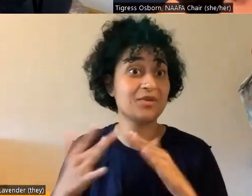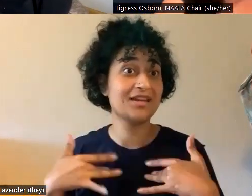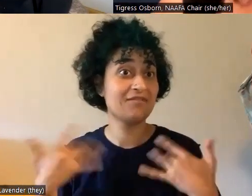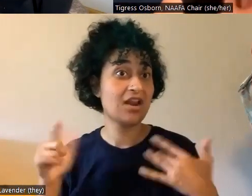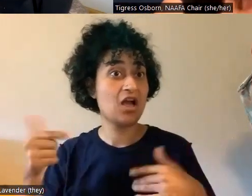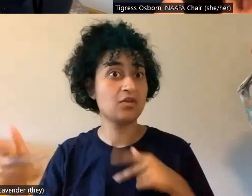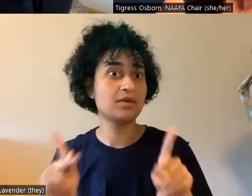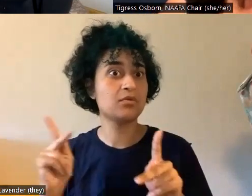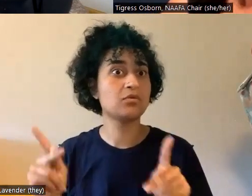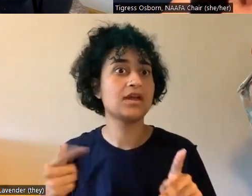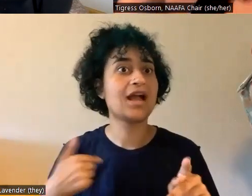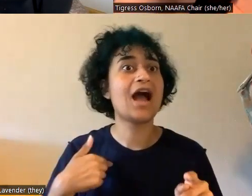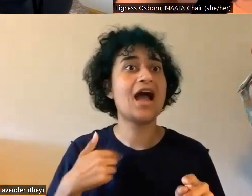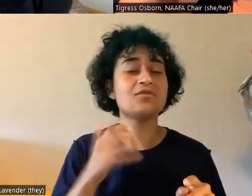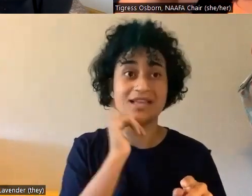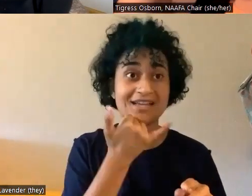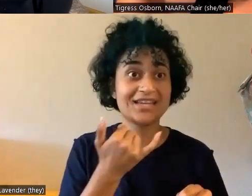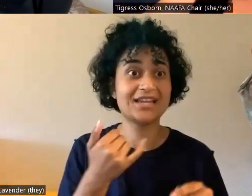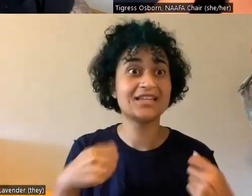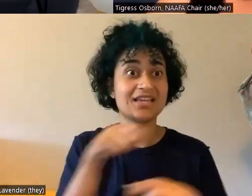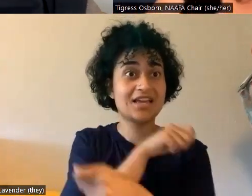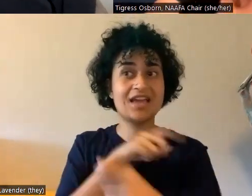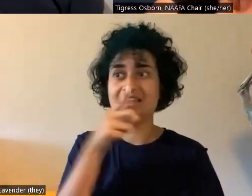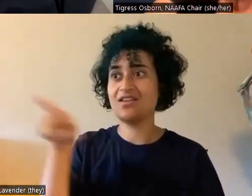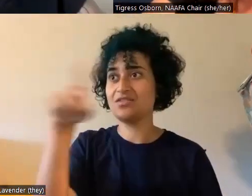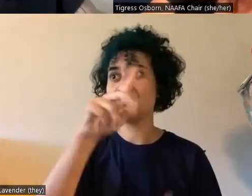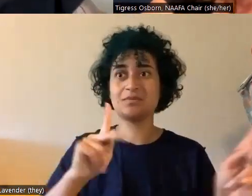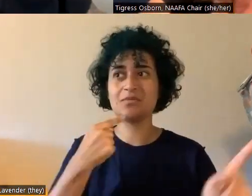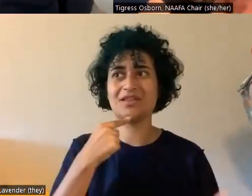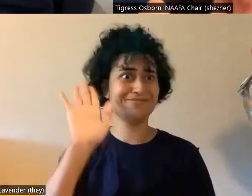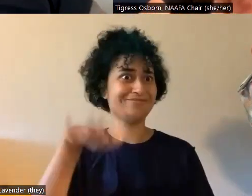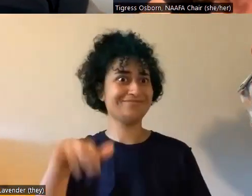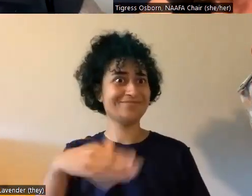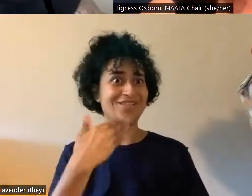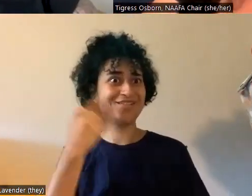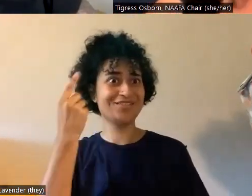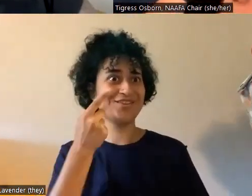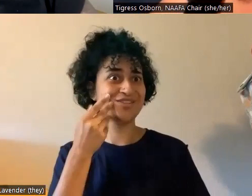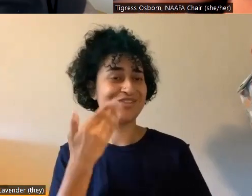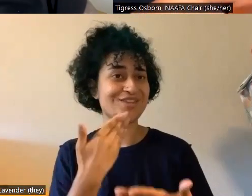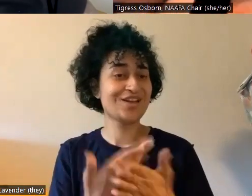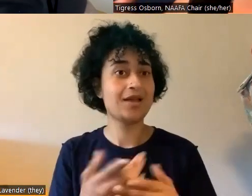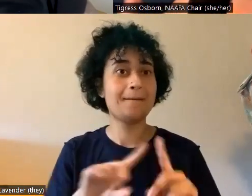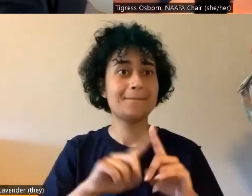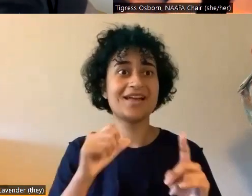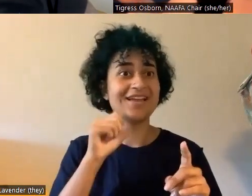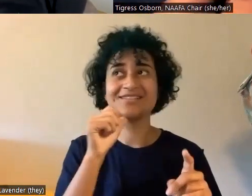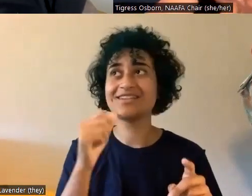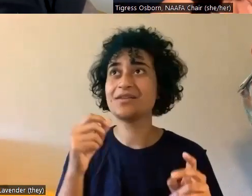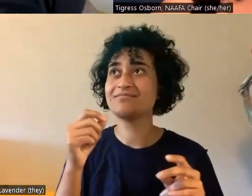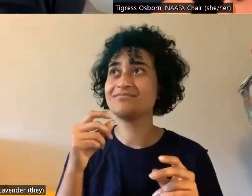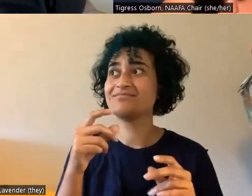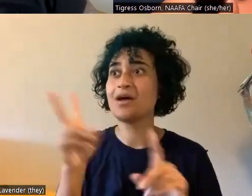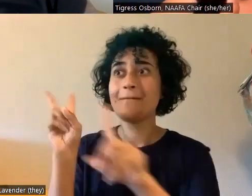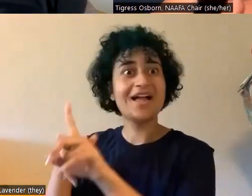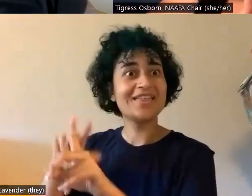like, I accidentally tried it on backwards and people were like, that's it girl. And so like, but it's, but I didn't extrapolate that to other things. And so part of